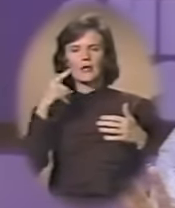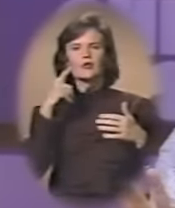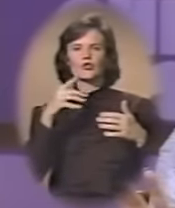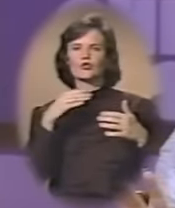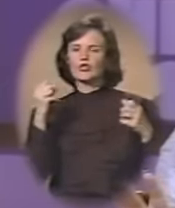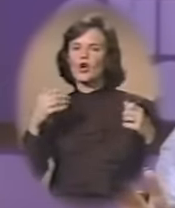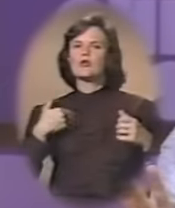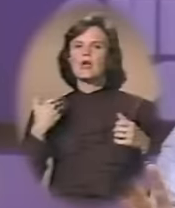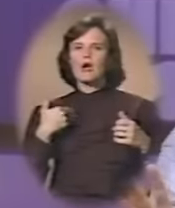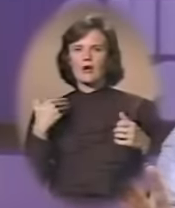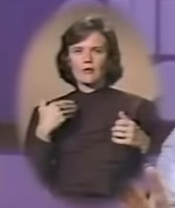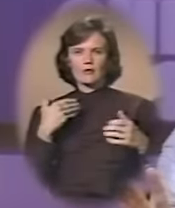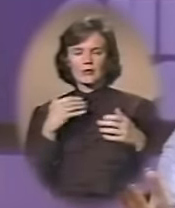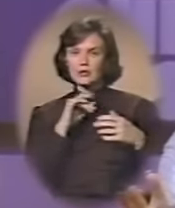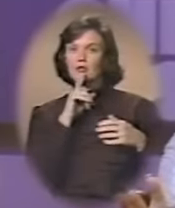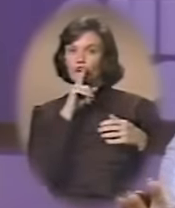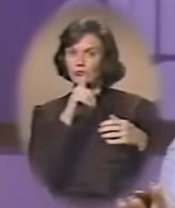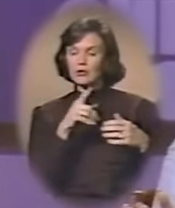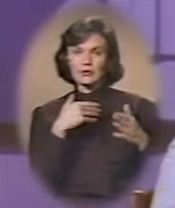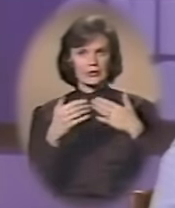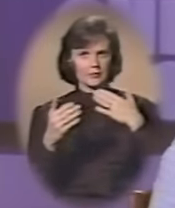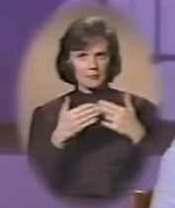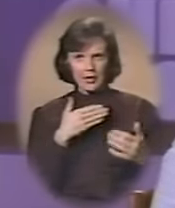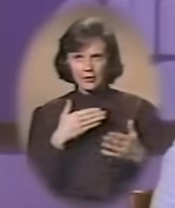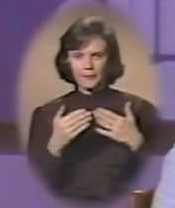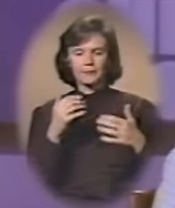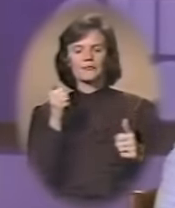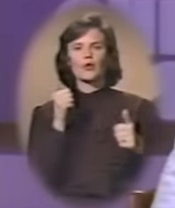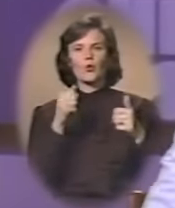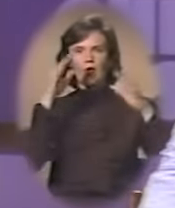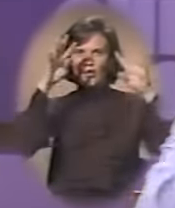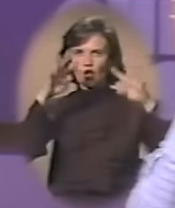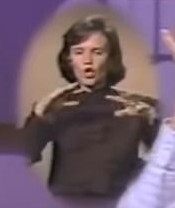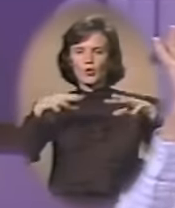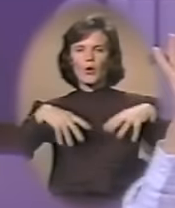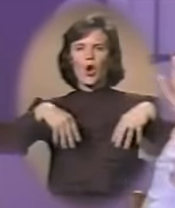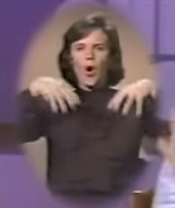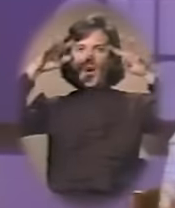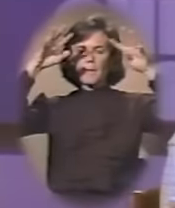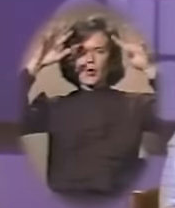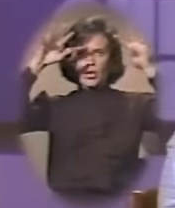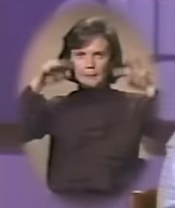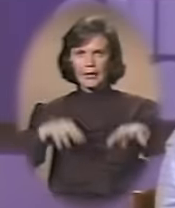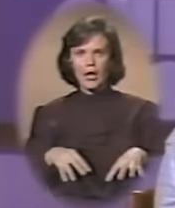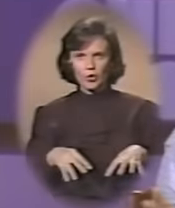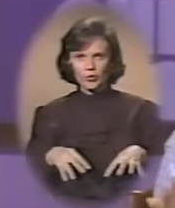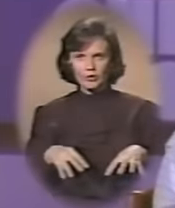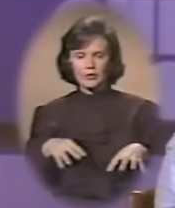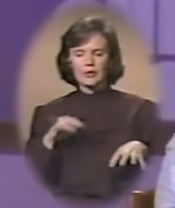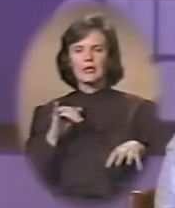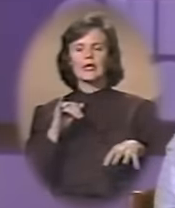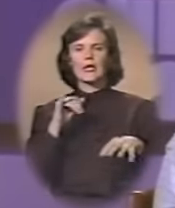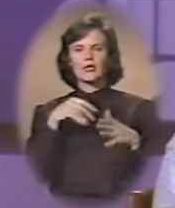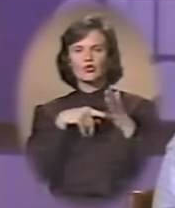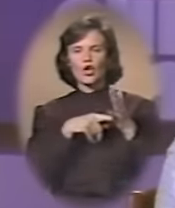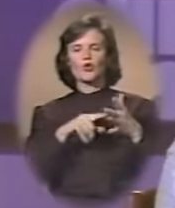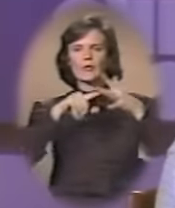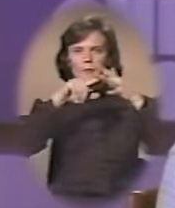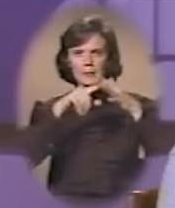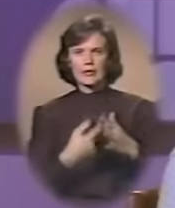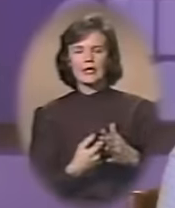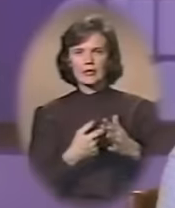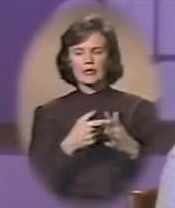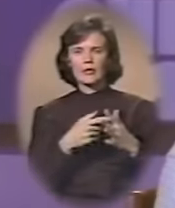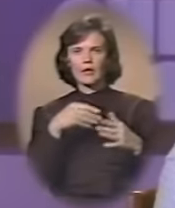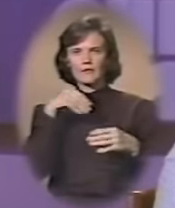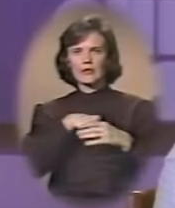you're oh so young, is that it really doesn't matter whether that curtain is going up or coming down. It marks the beginning